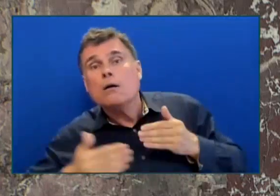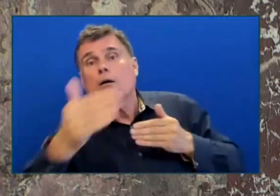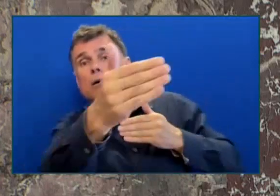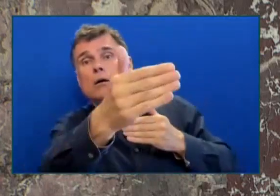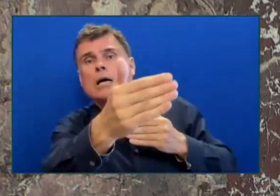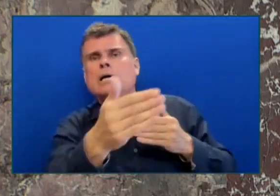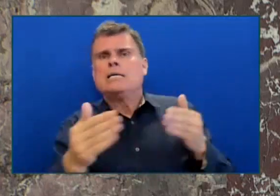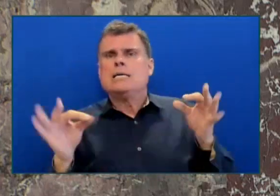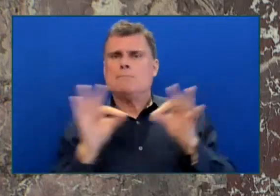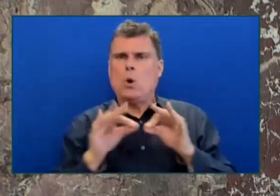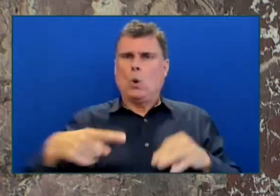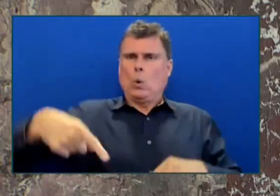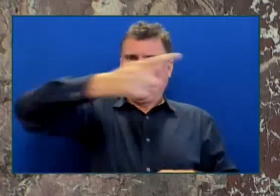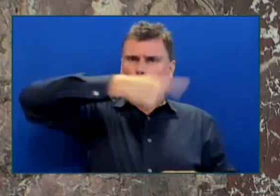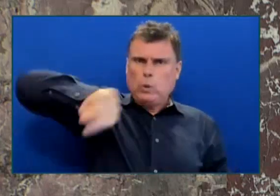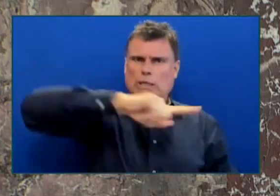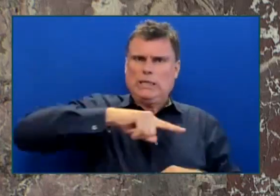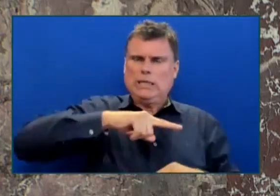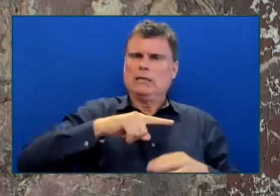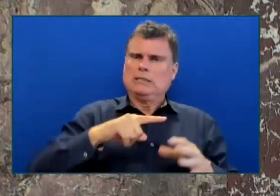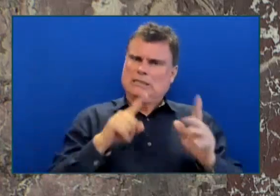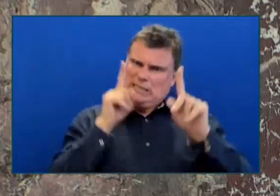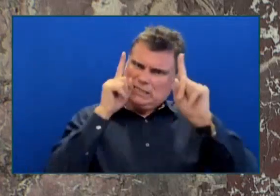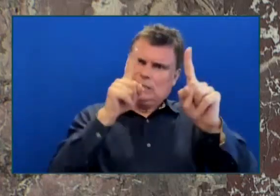determination to release this report in its entirety